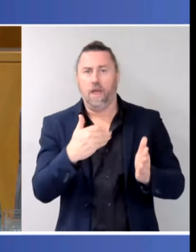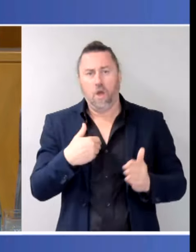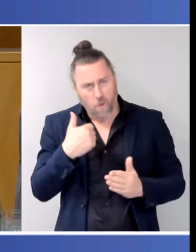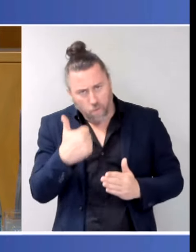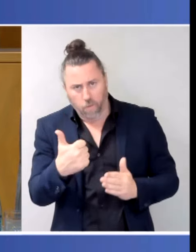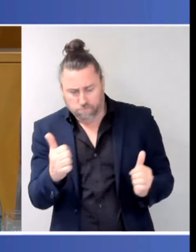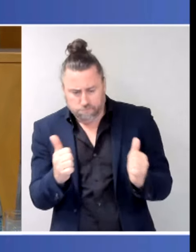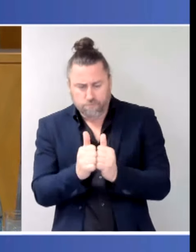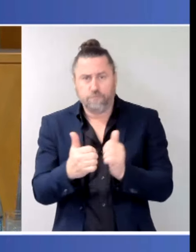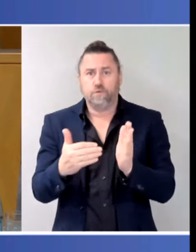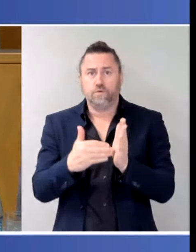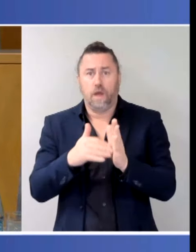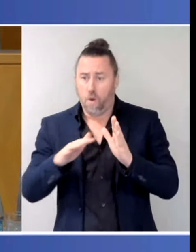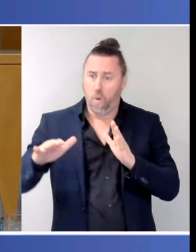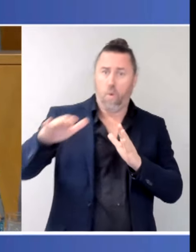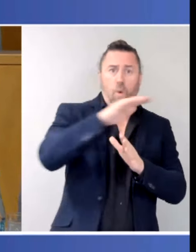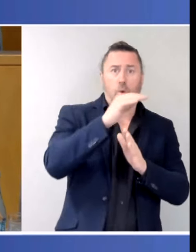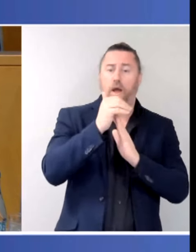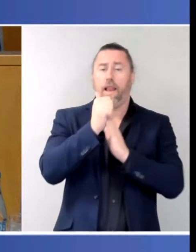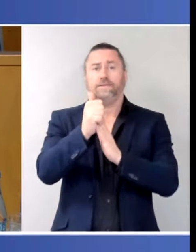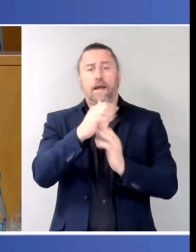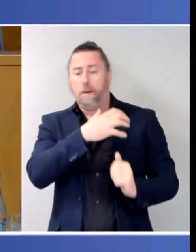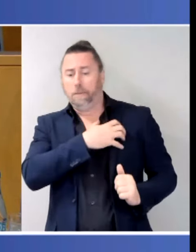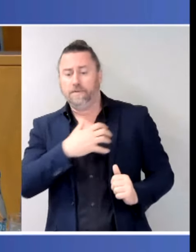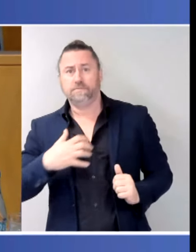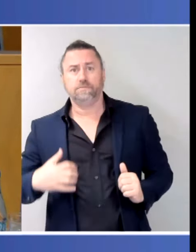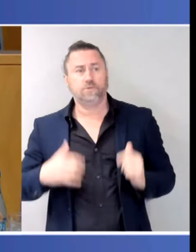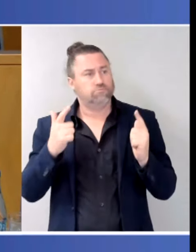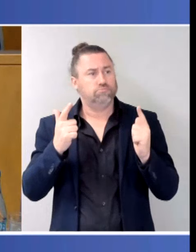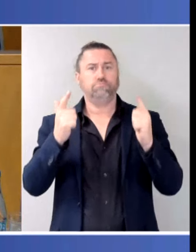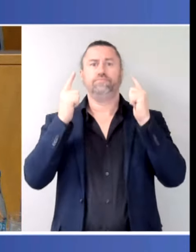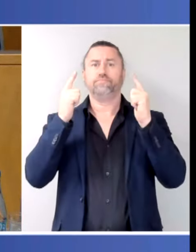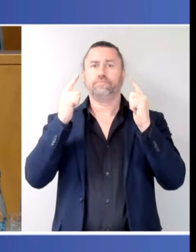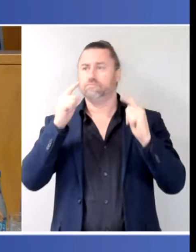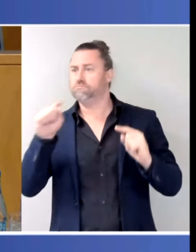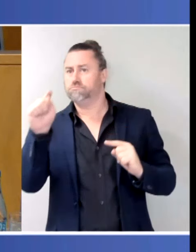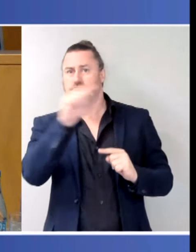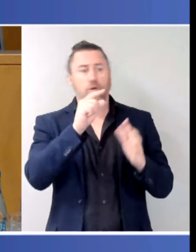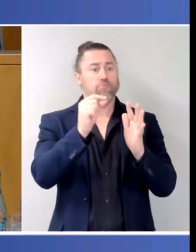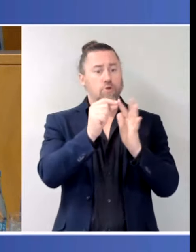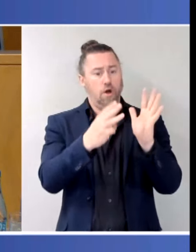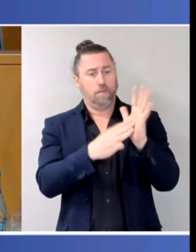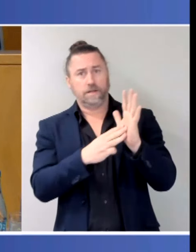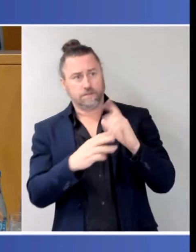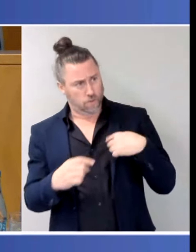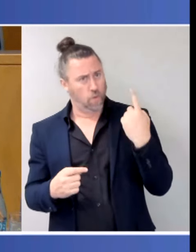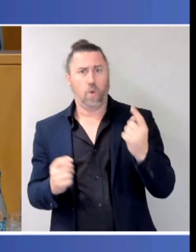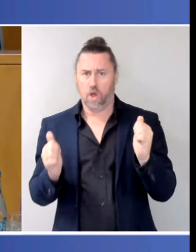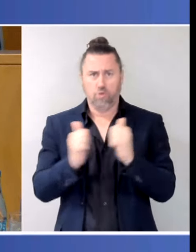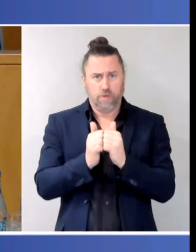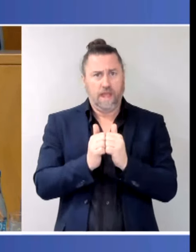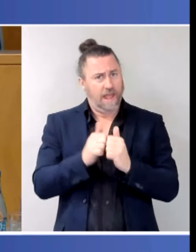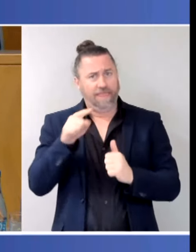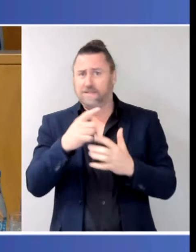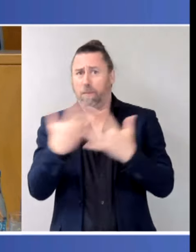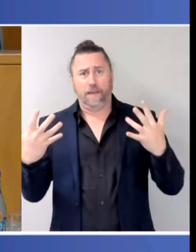of the States and Territories and the Prime Minister agree that this is a major challenge. And that we need to work